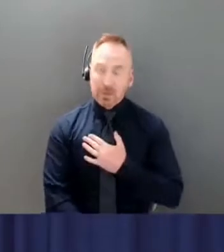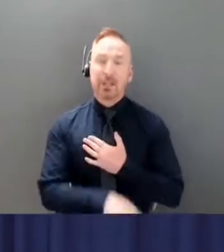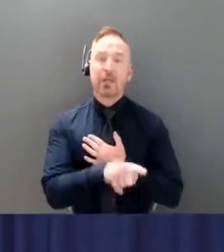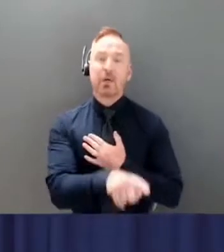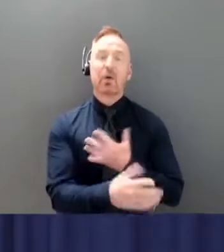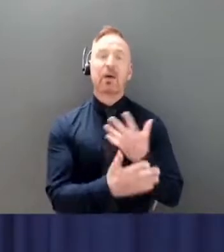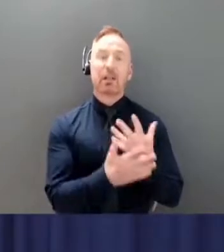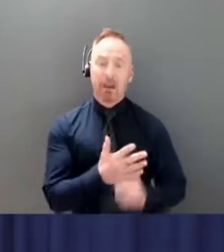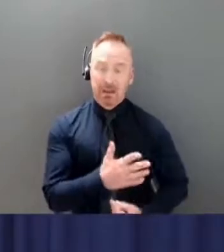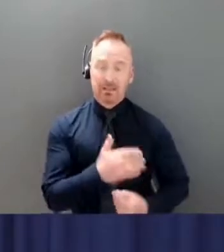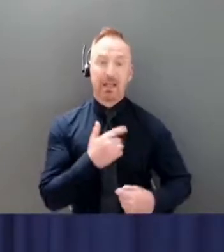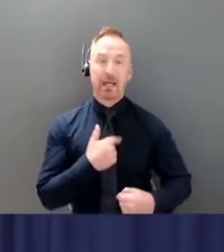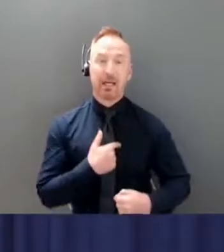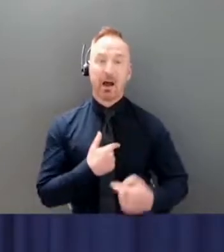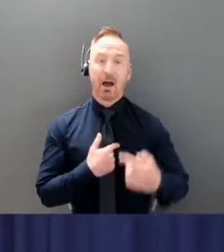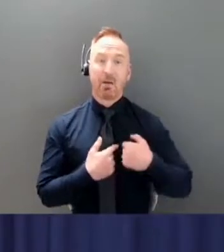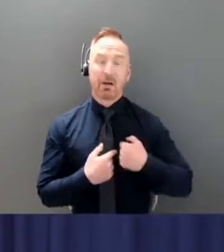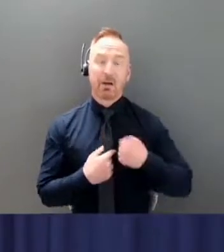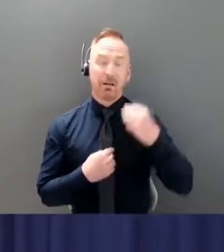are with you.